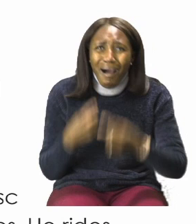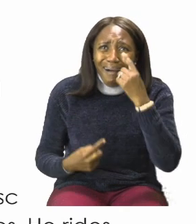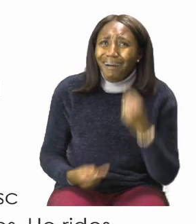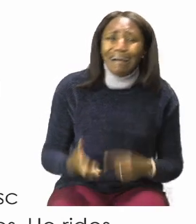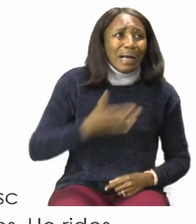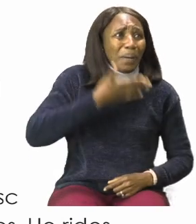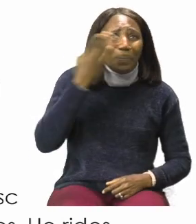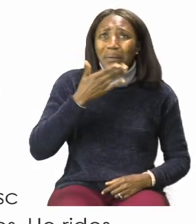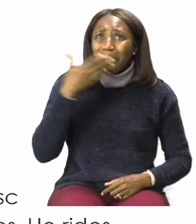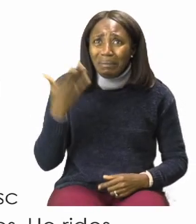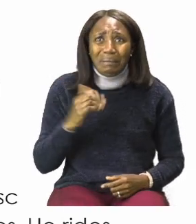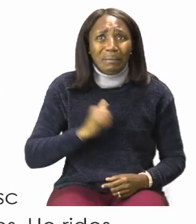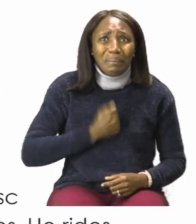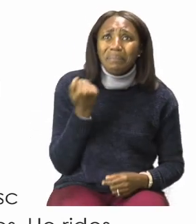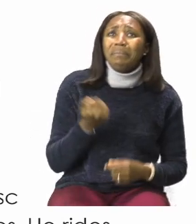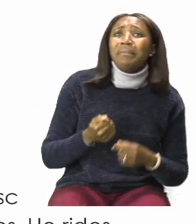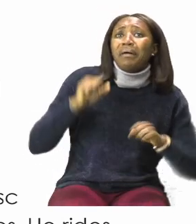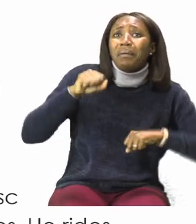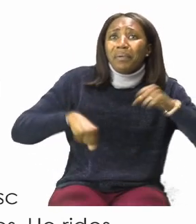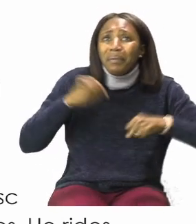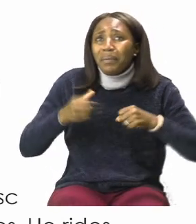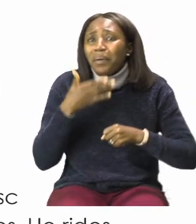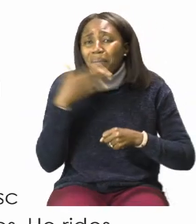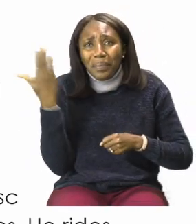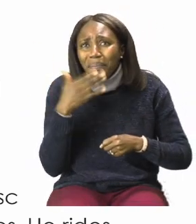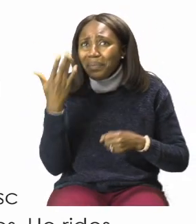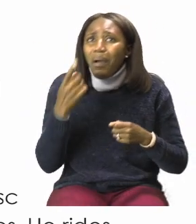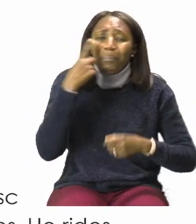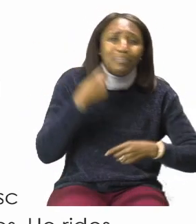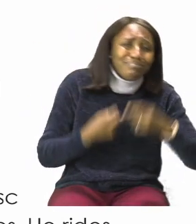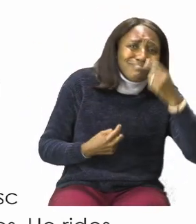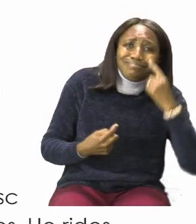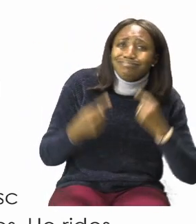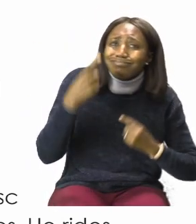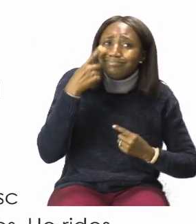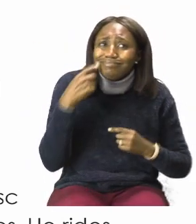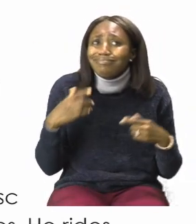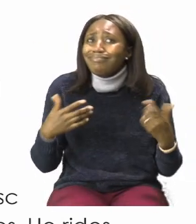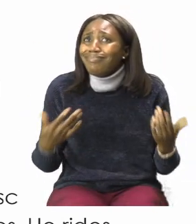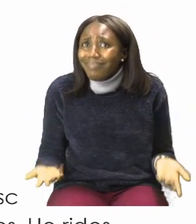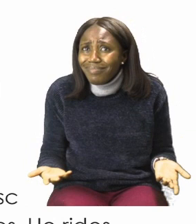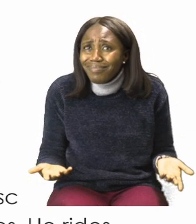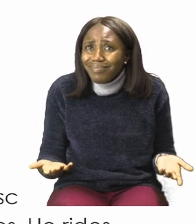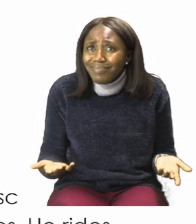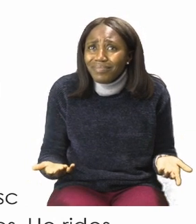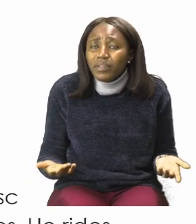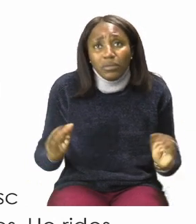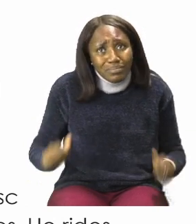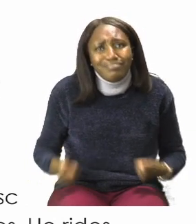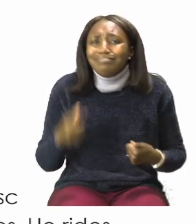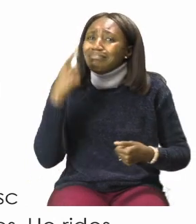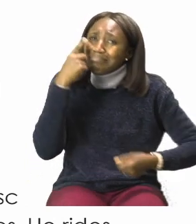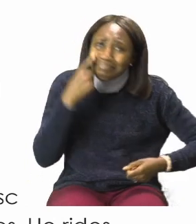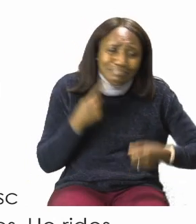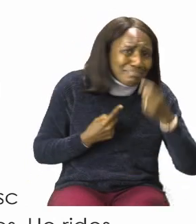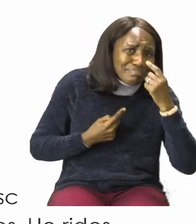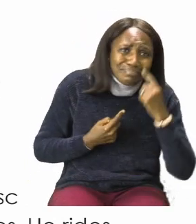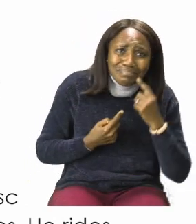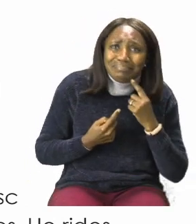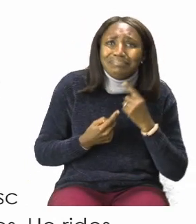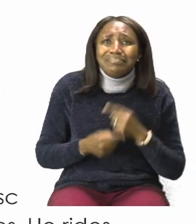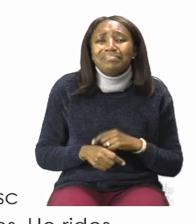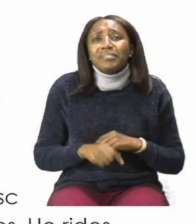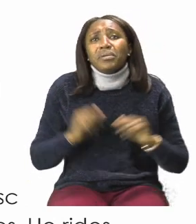gone. It's Someone has stolen my bicycle. He cried. He was